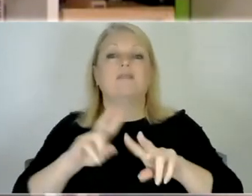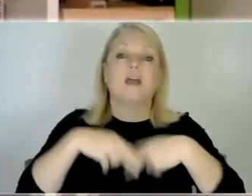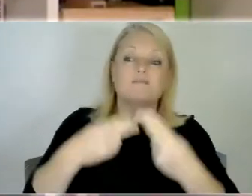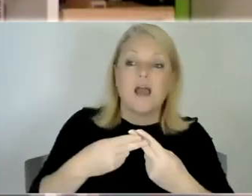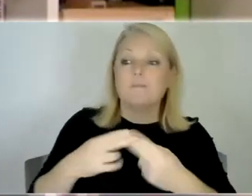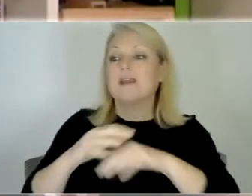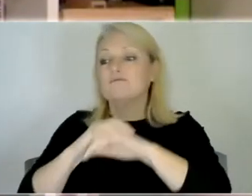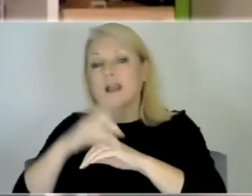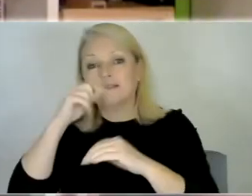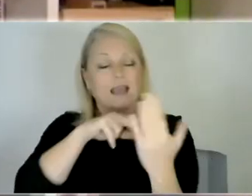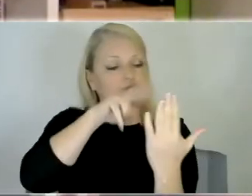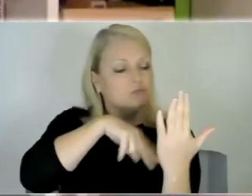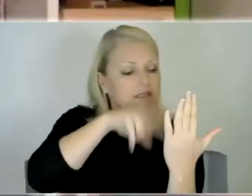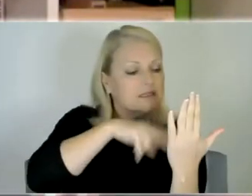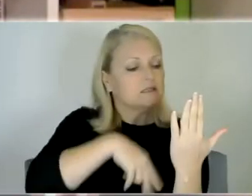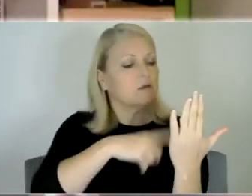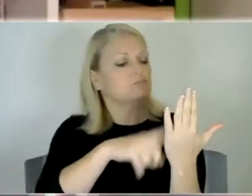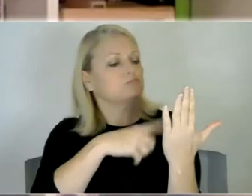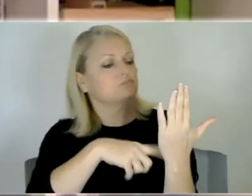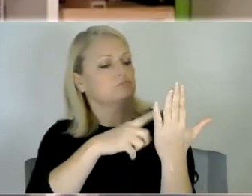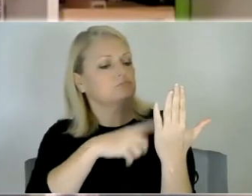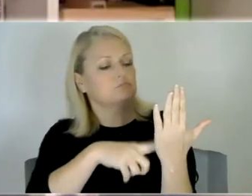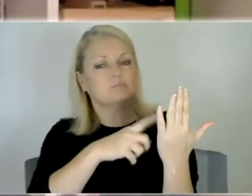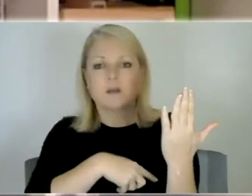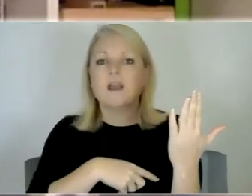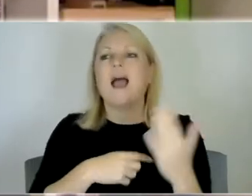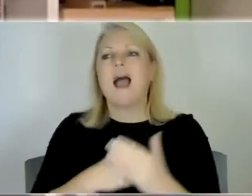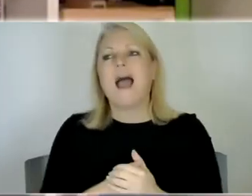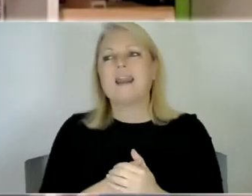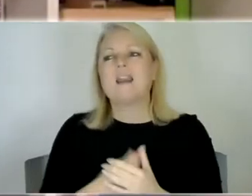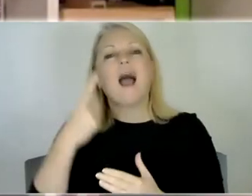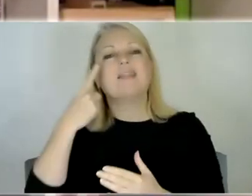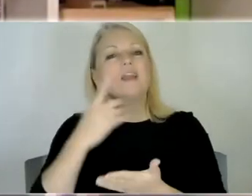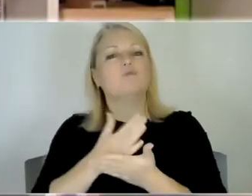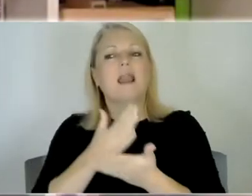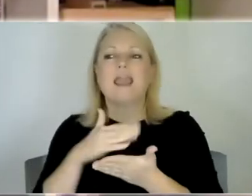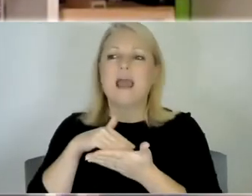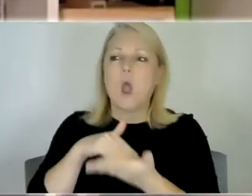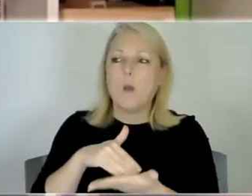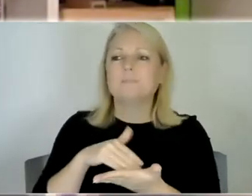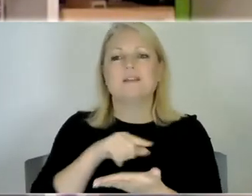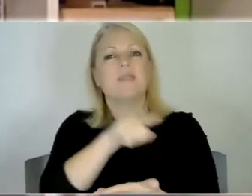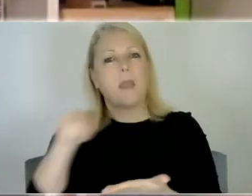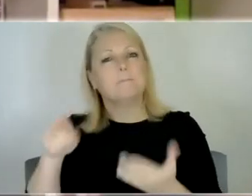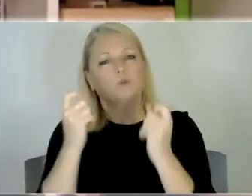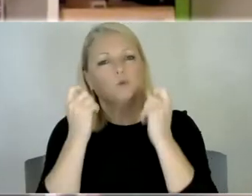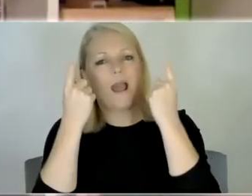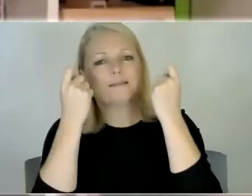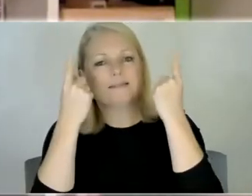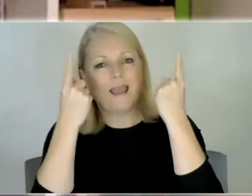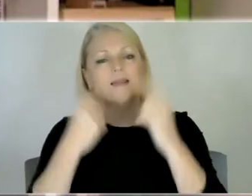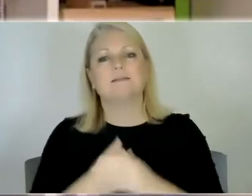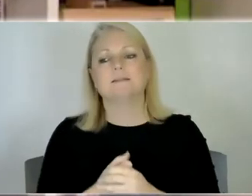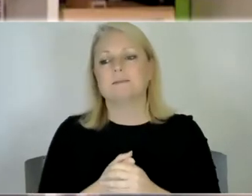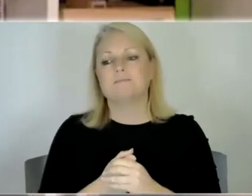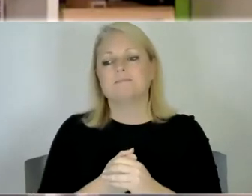and yeah it helped you know in the first couple of months for them to understand and and have